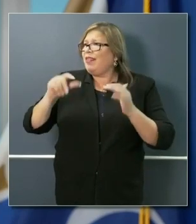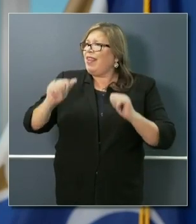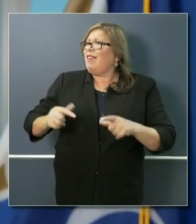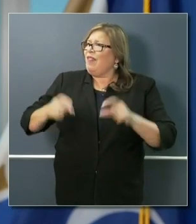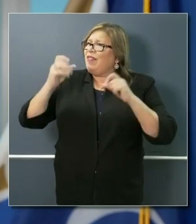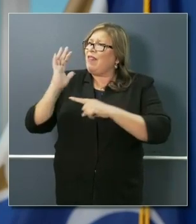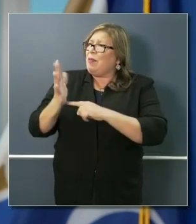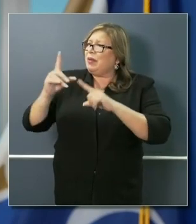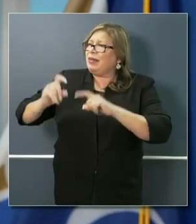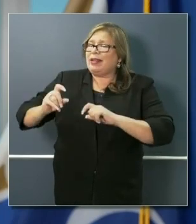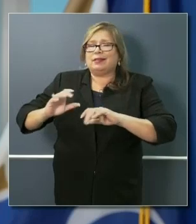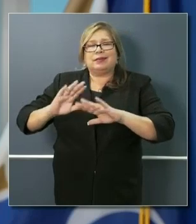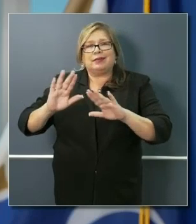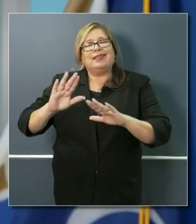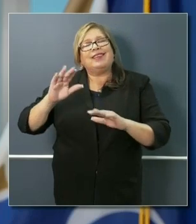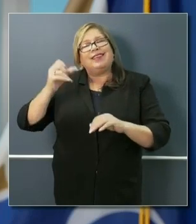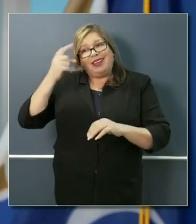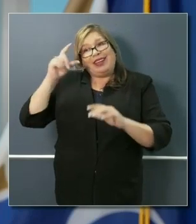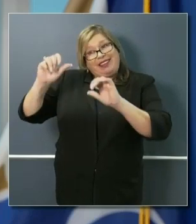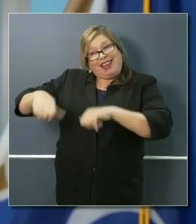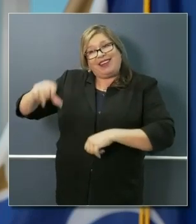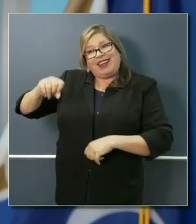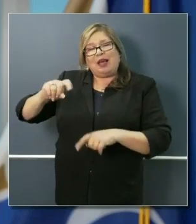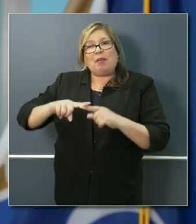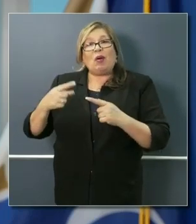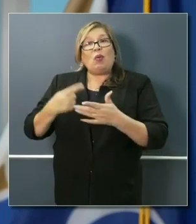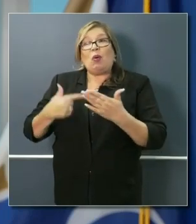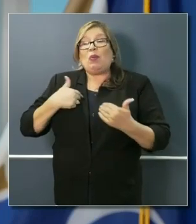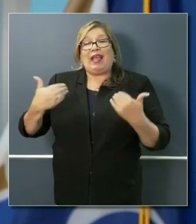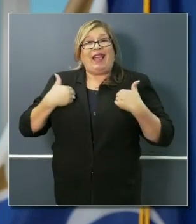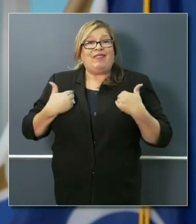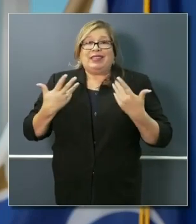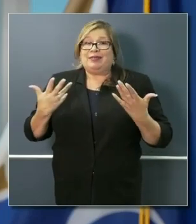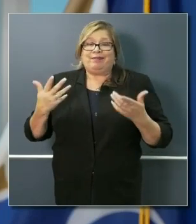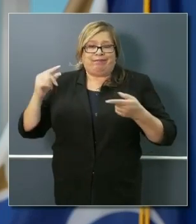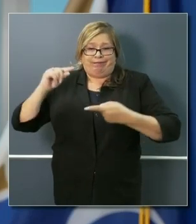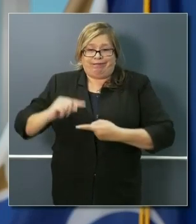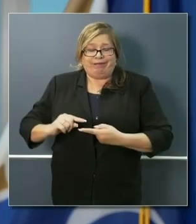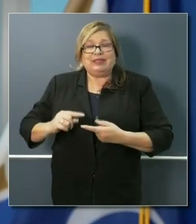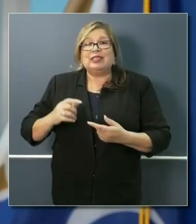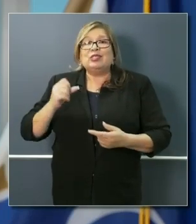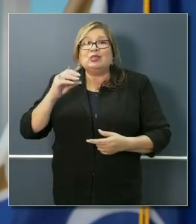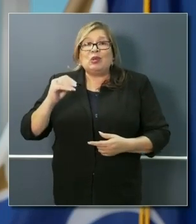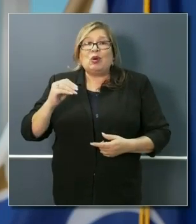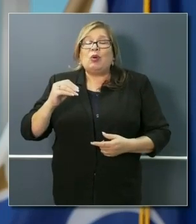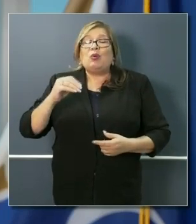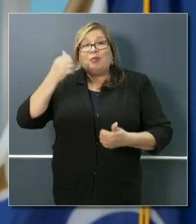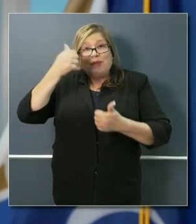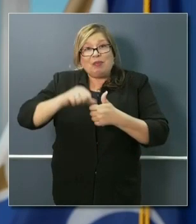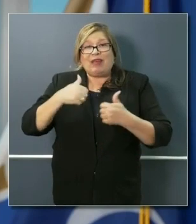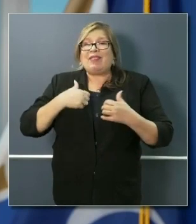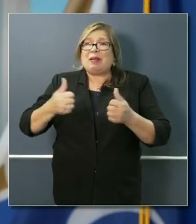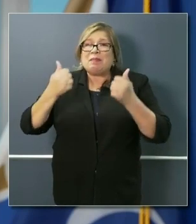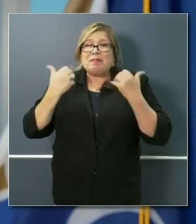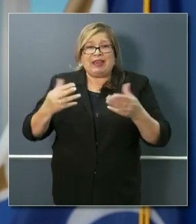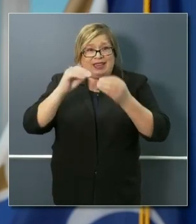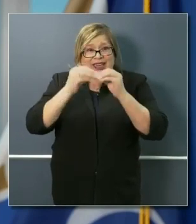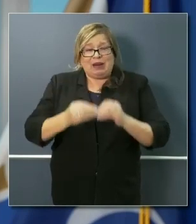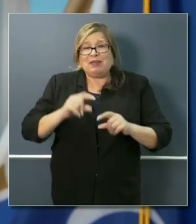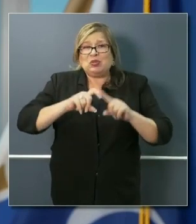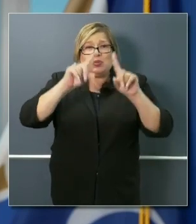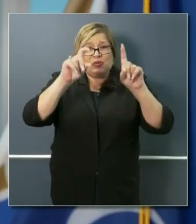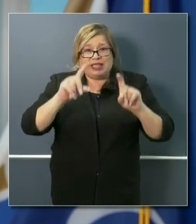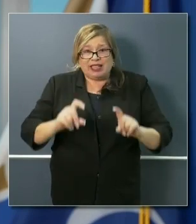about that. It's all about scale. And the scale is impacted not just about the time for diagnostics, but it's also impacted